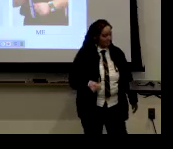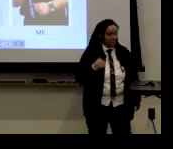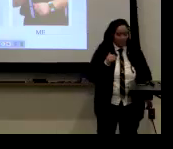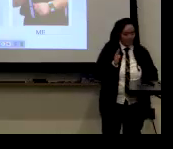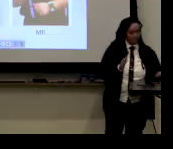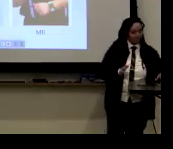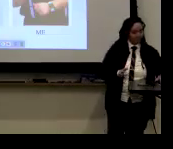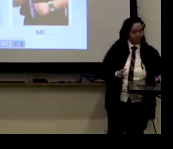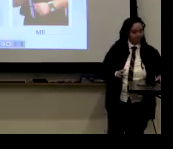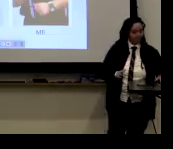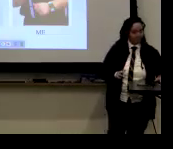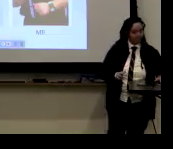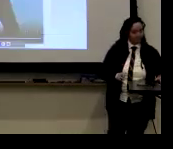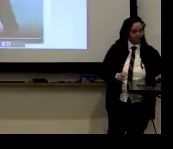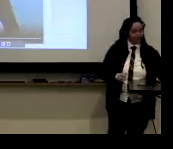Me.